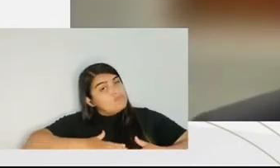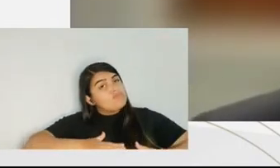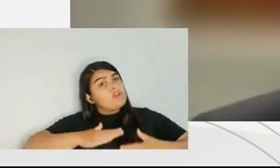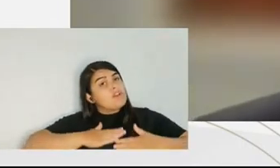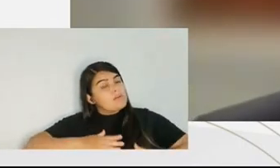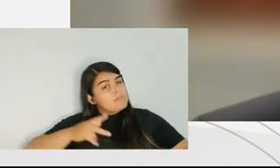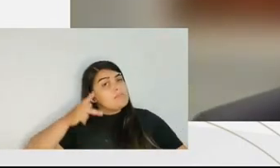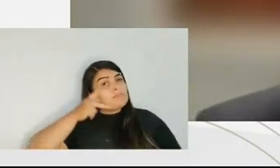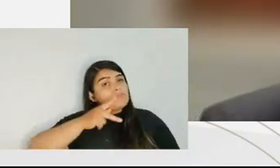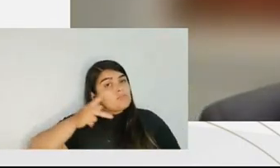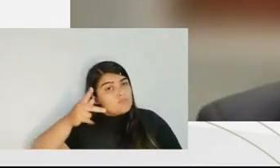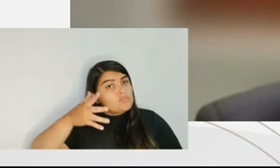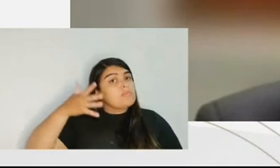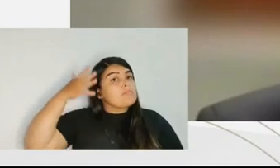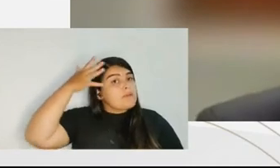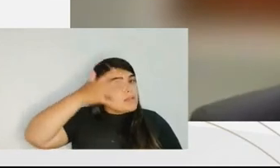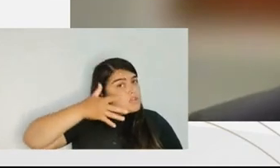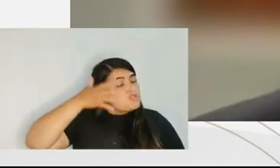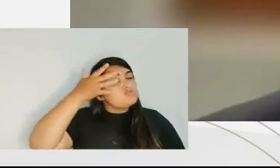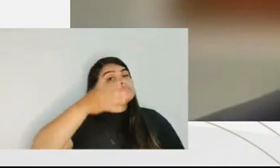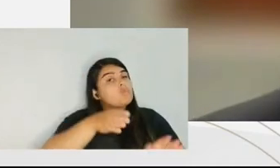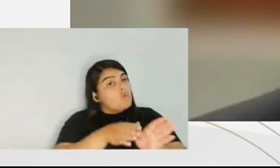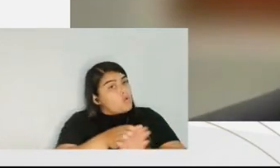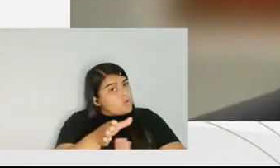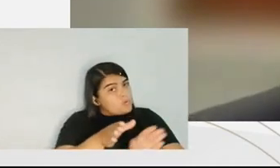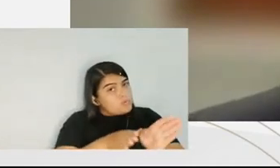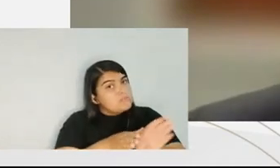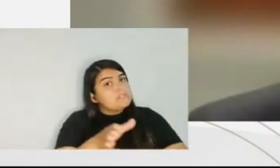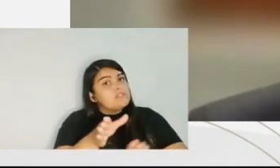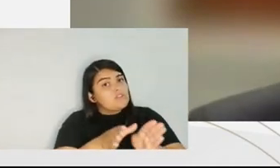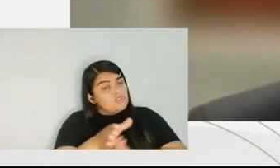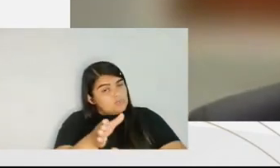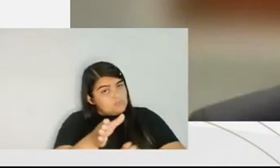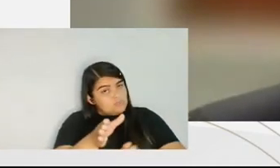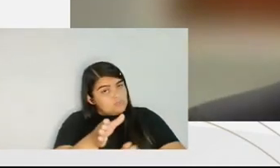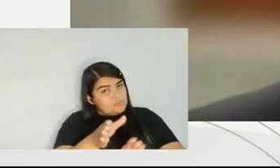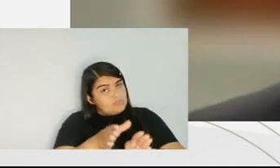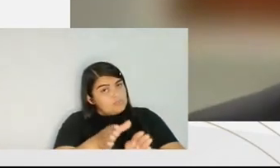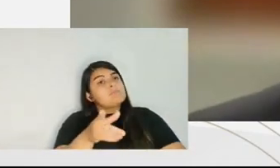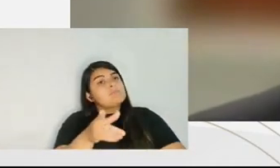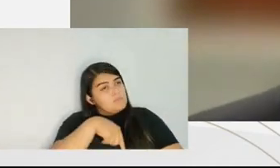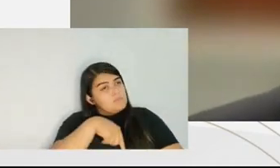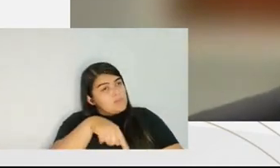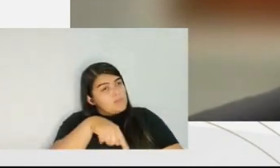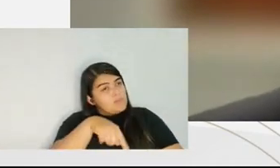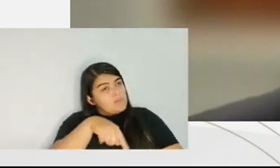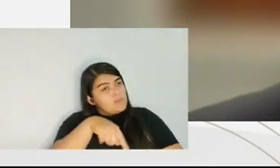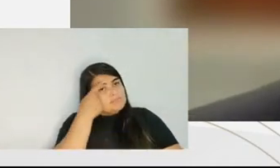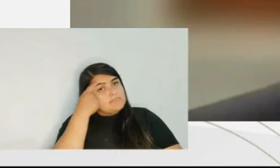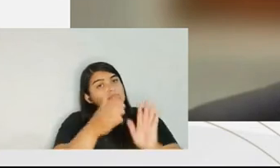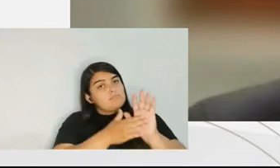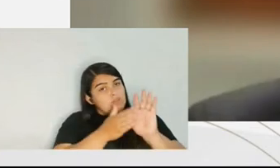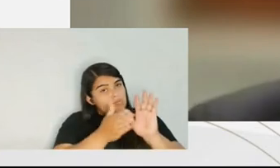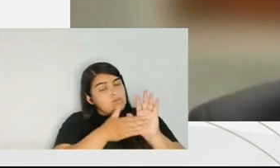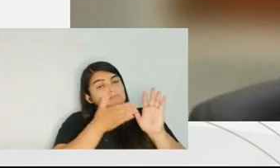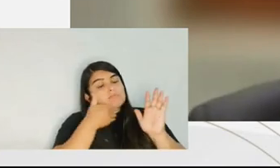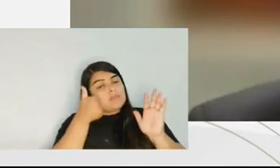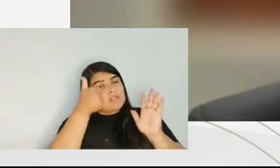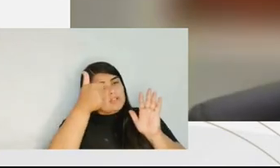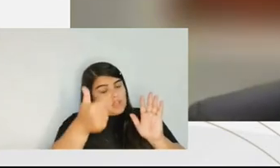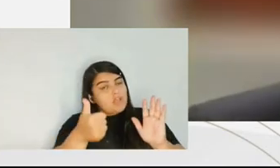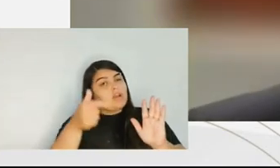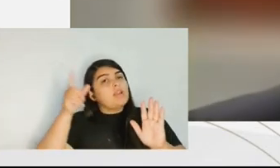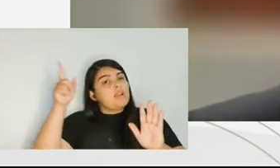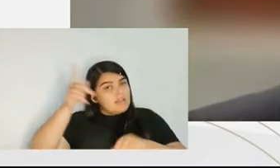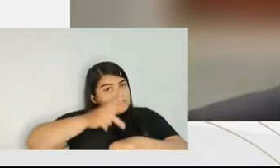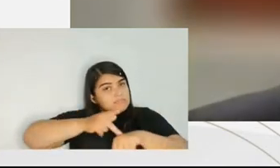very happy to hear Professor Fischer, because those were the things that he suggested to improve plea bargaining in the